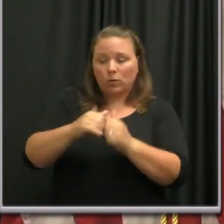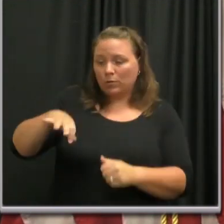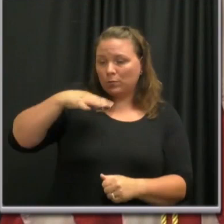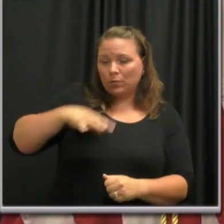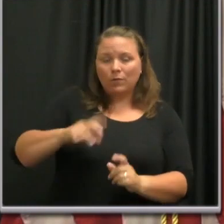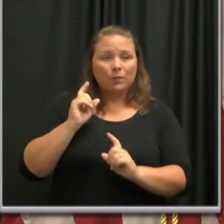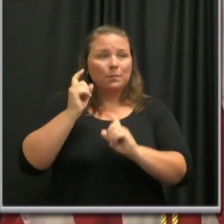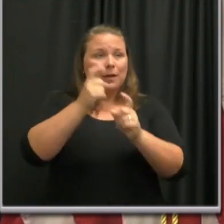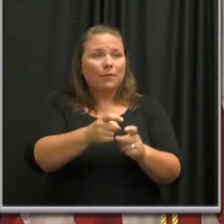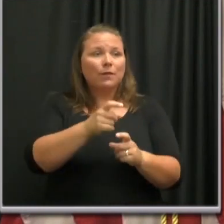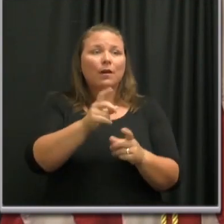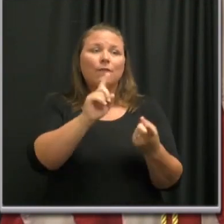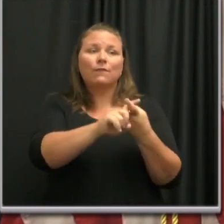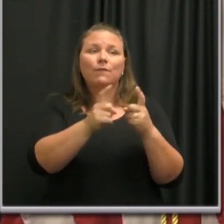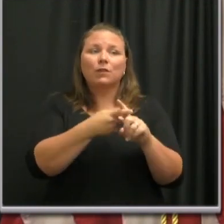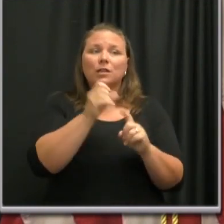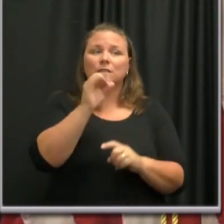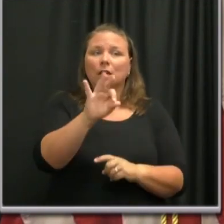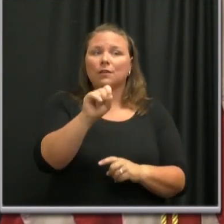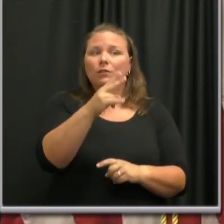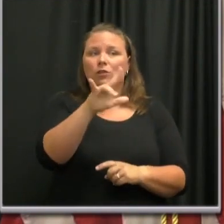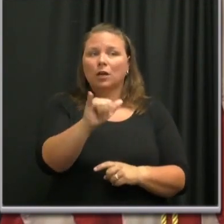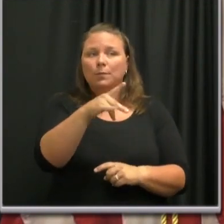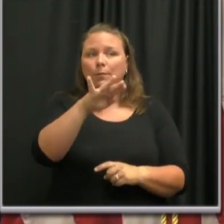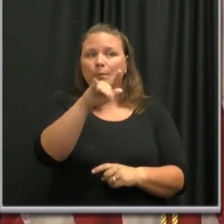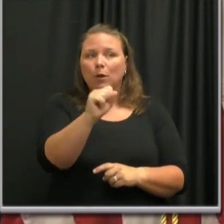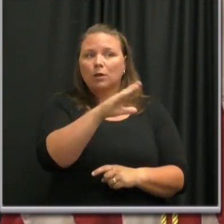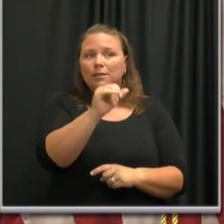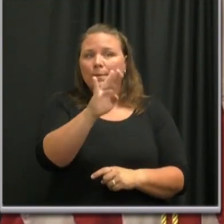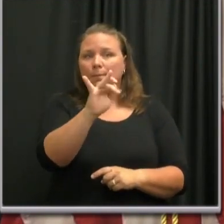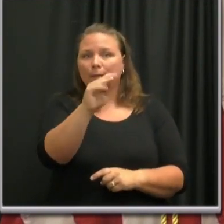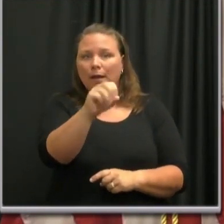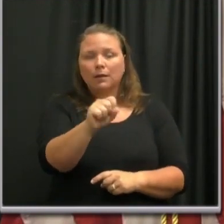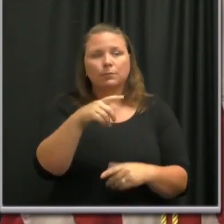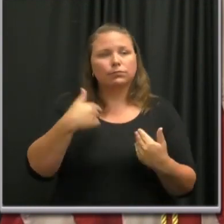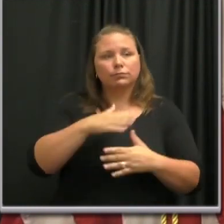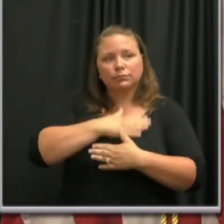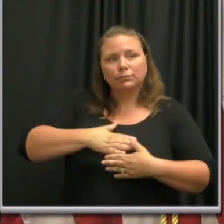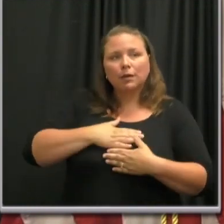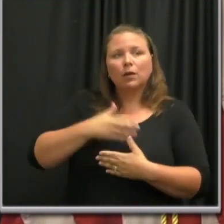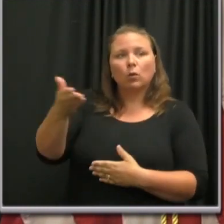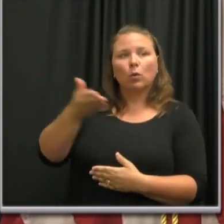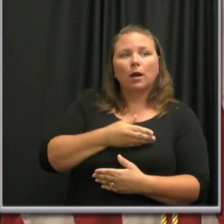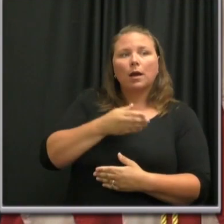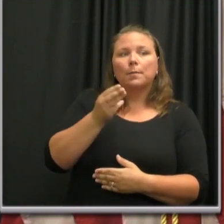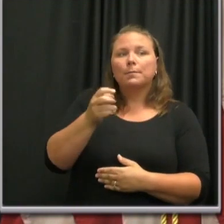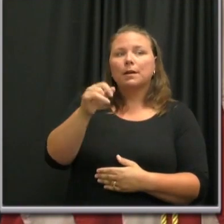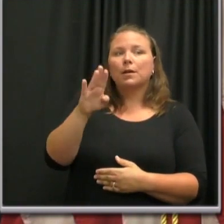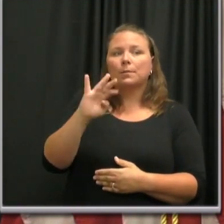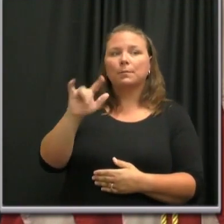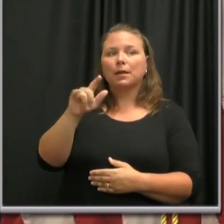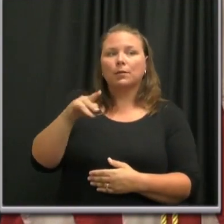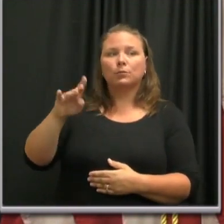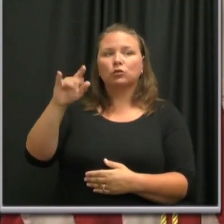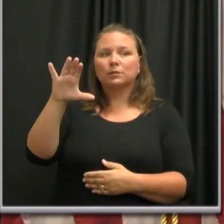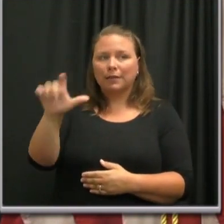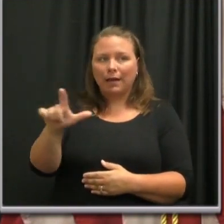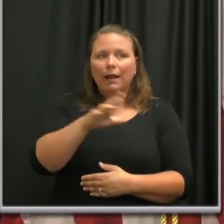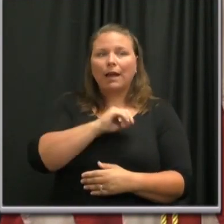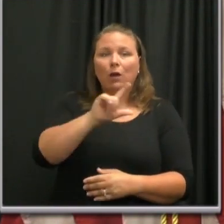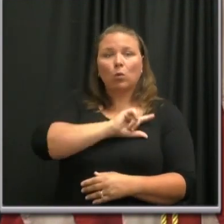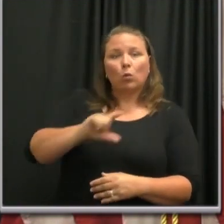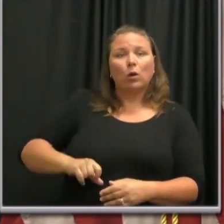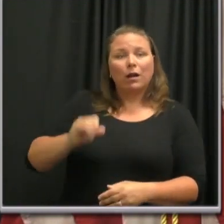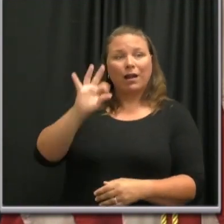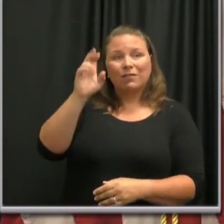friends of Shelby Parks and Bottoms. It is a pleasure to welcome Mayor Bill Purcell and the queen of hot Nashville hot